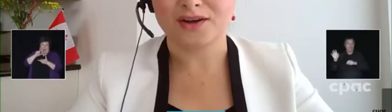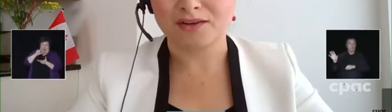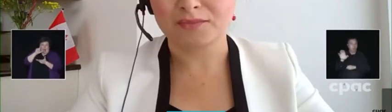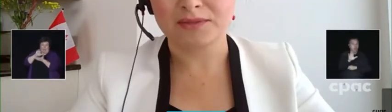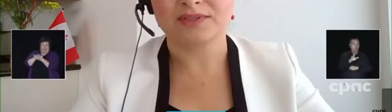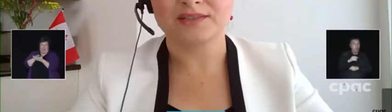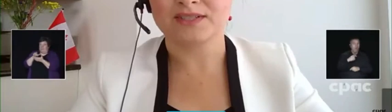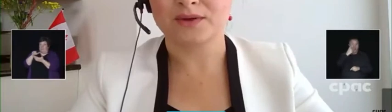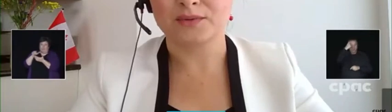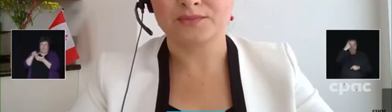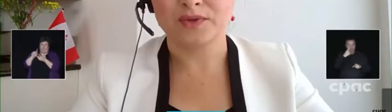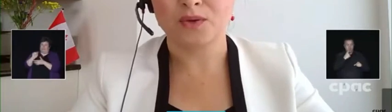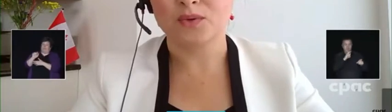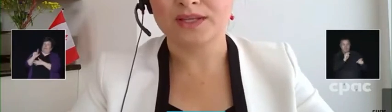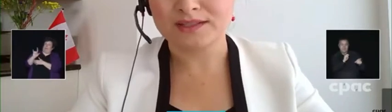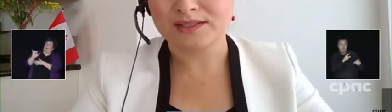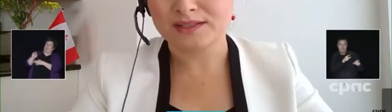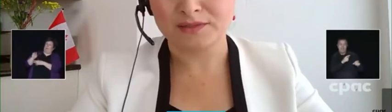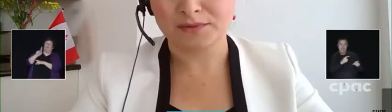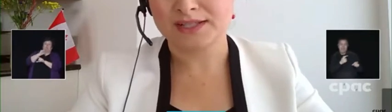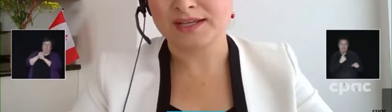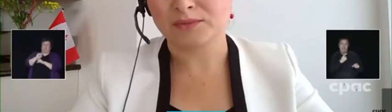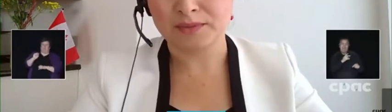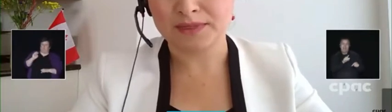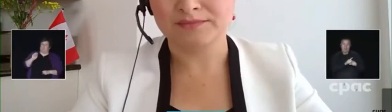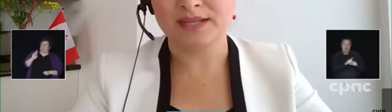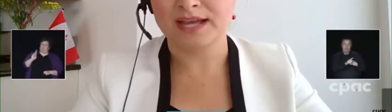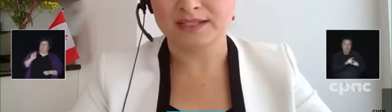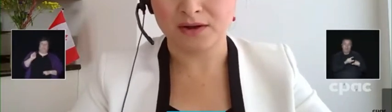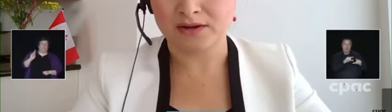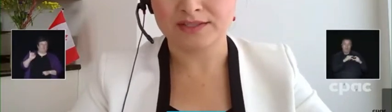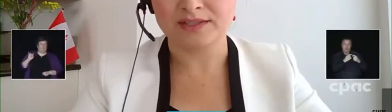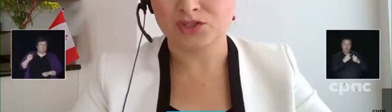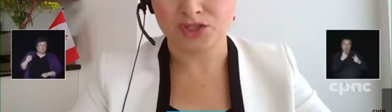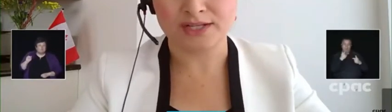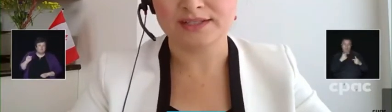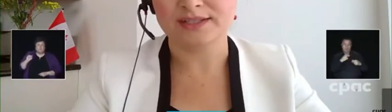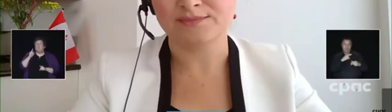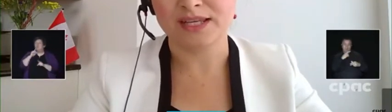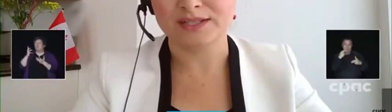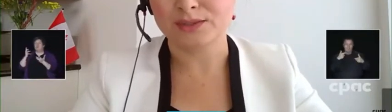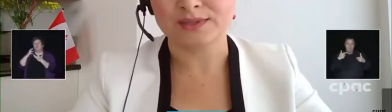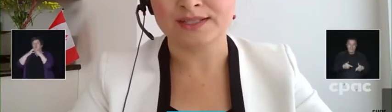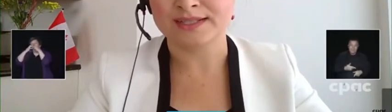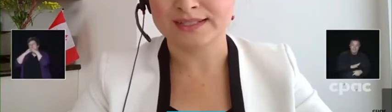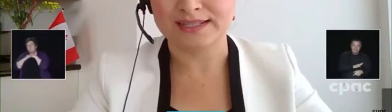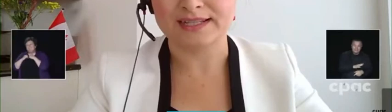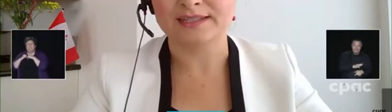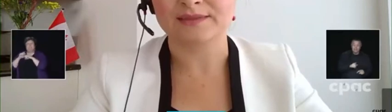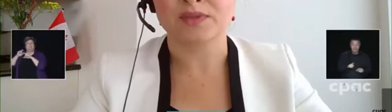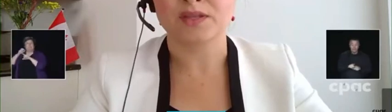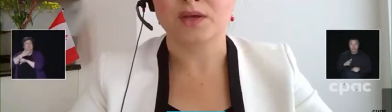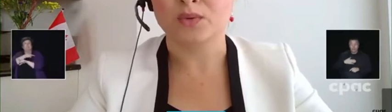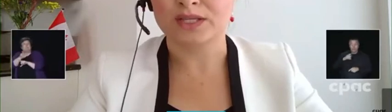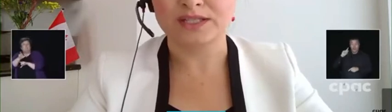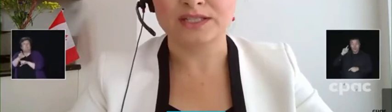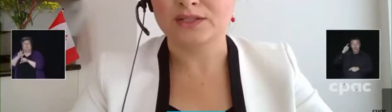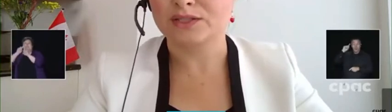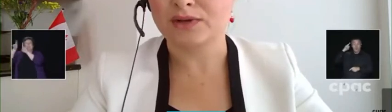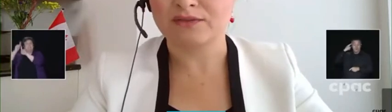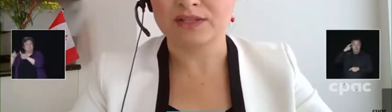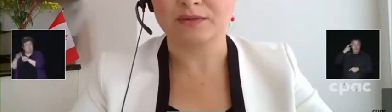Our government believes so. We'll continue to protect women, Hazaras, Shias, Hindus, Sikhs.